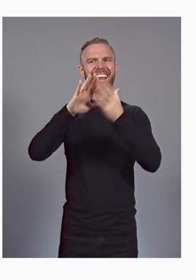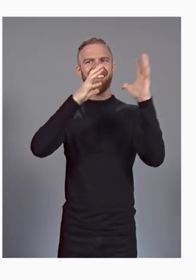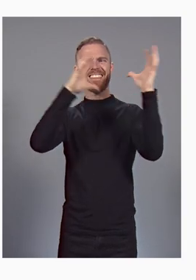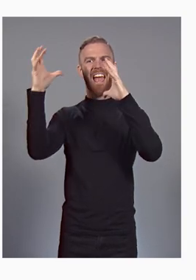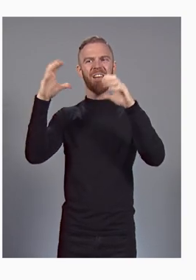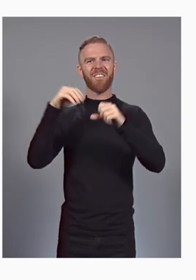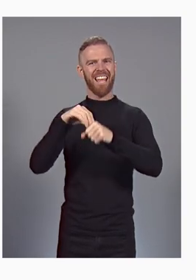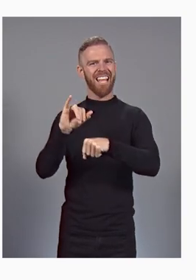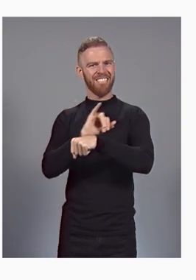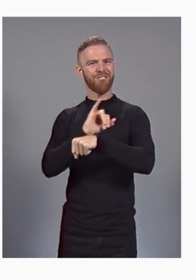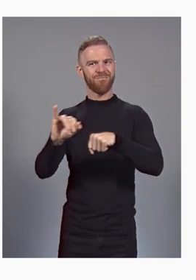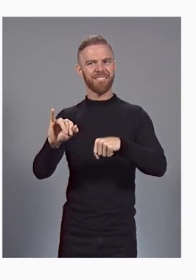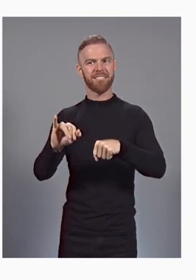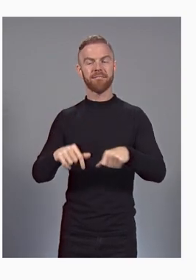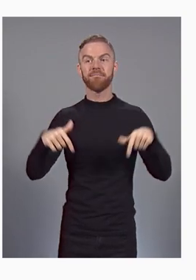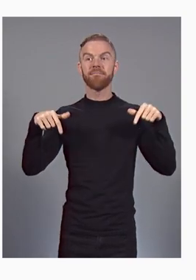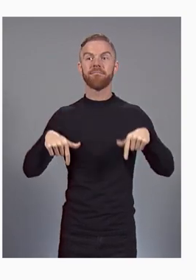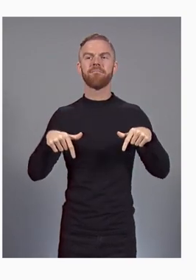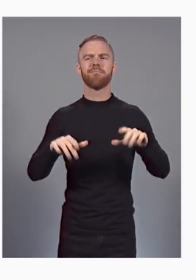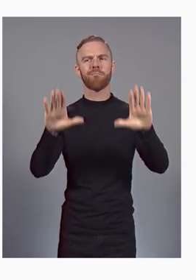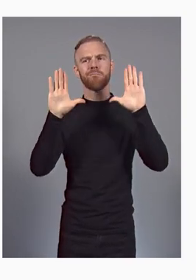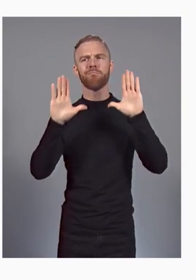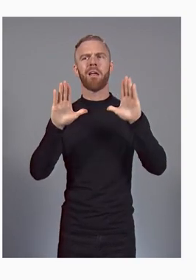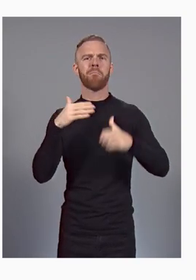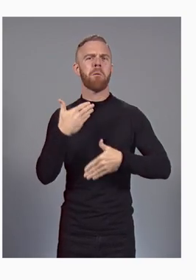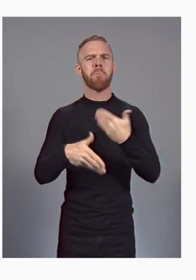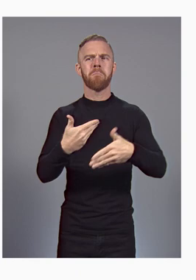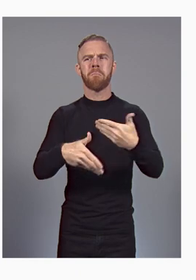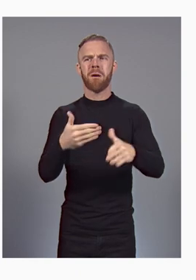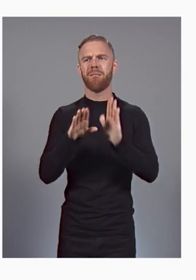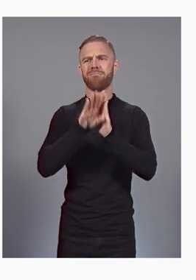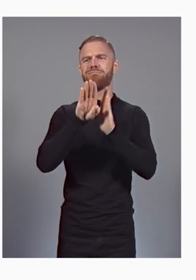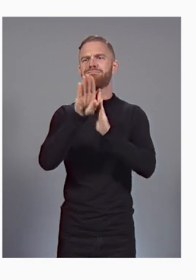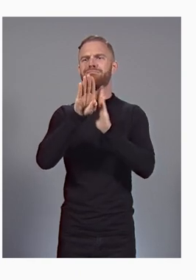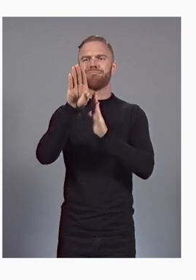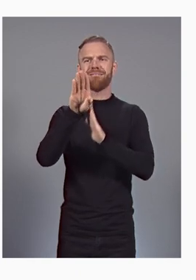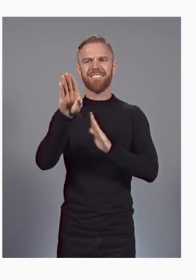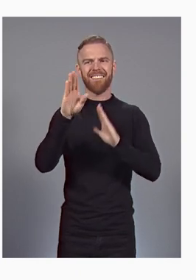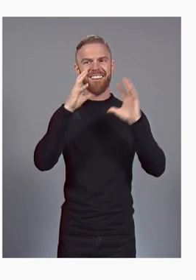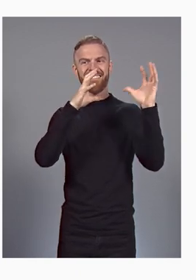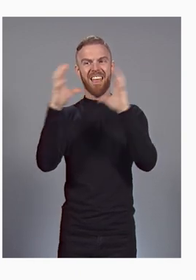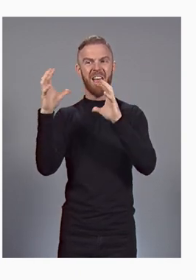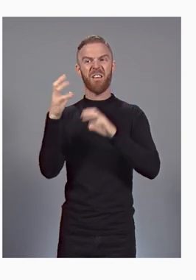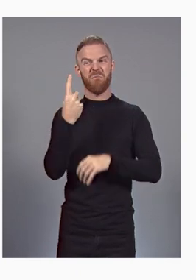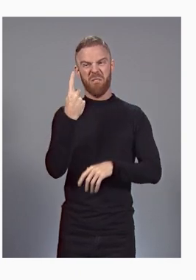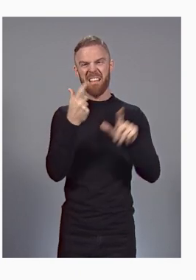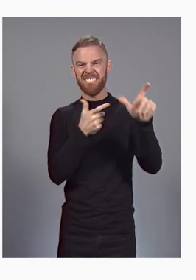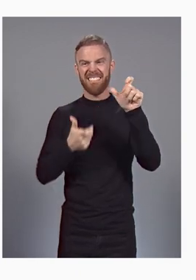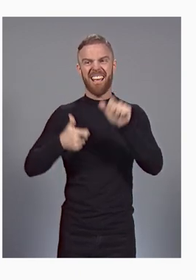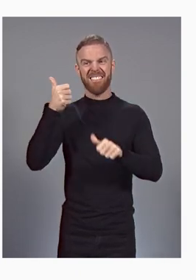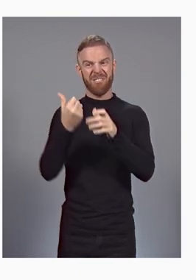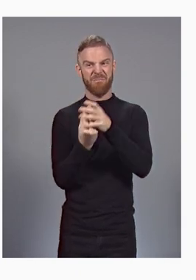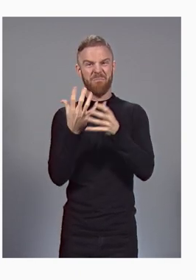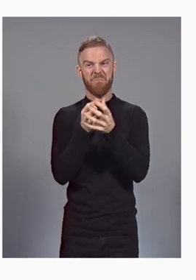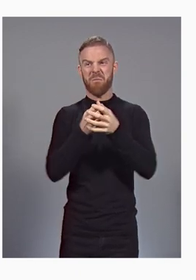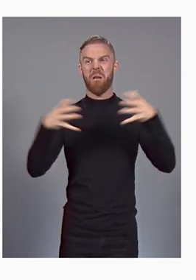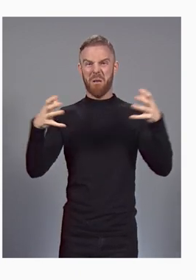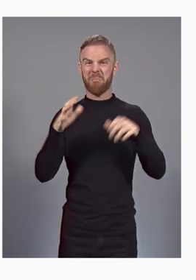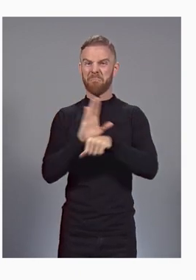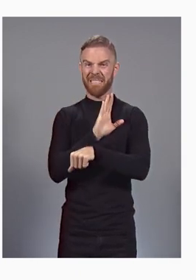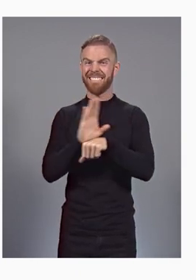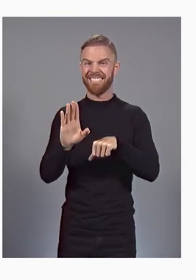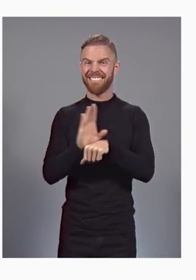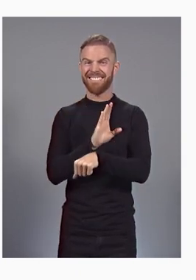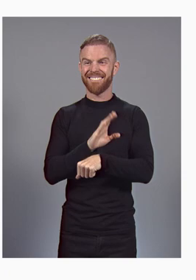incredible momentum. Cloud is one of our fastest growing businesses. In Q2, we were at a